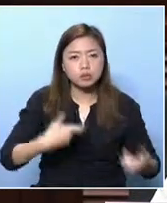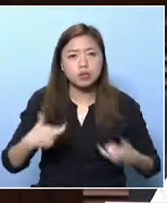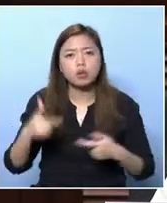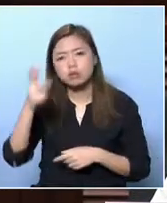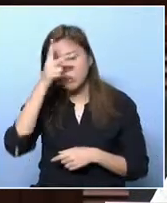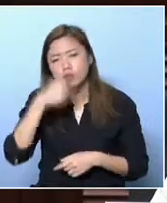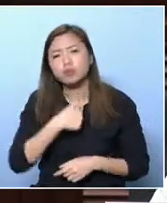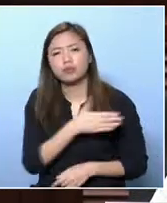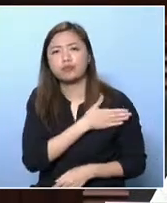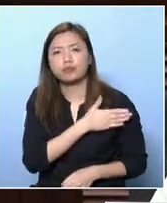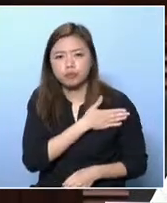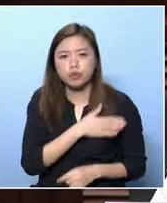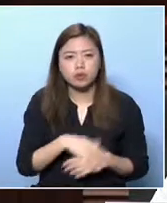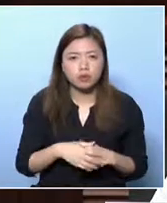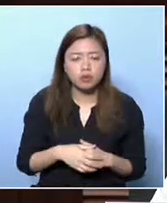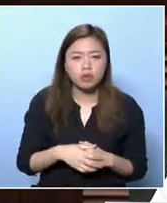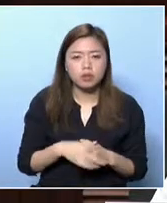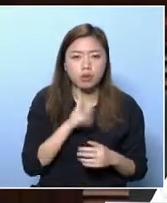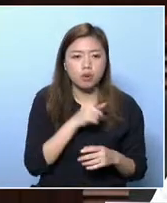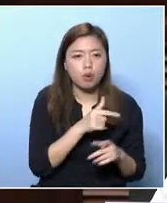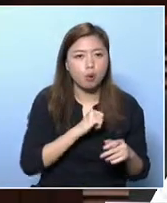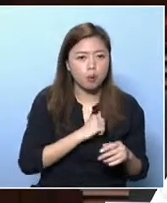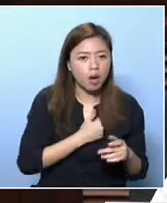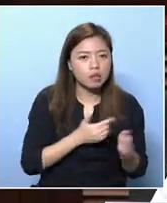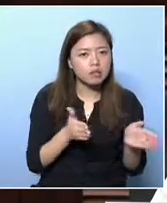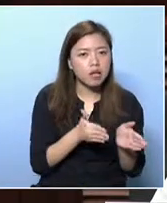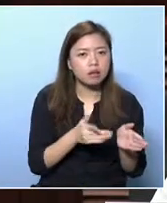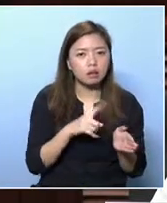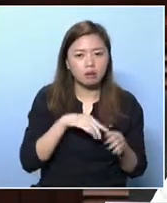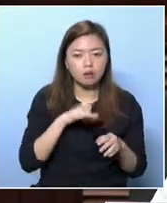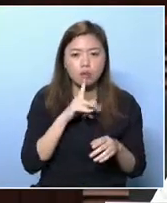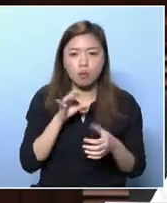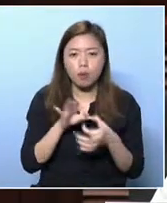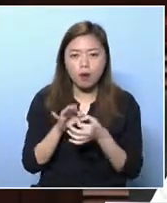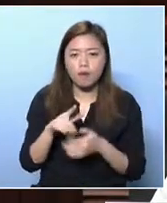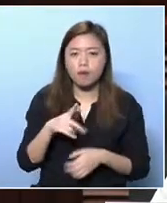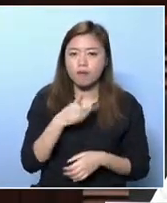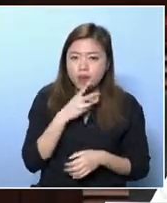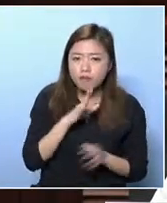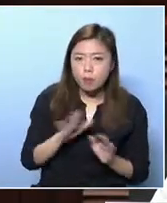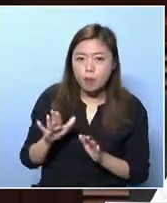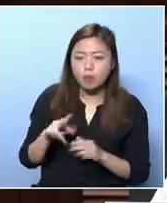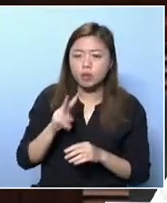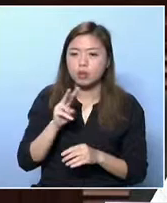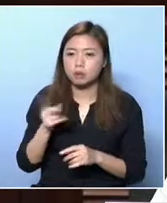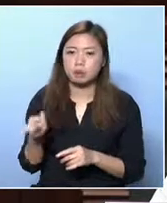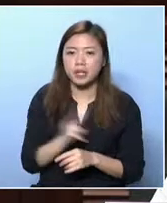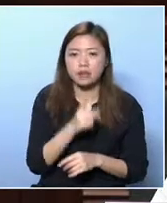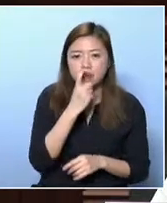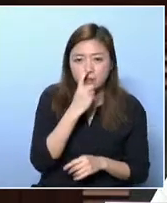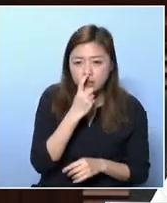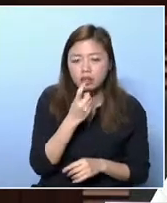translation services, et cetera, before they can employ EMs.